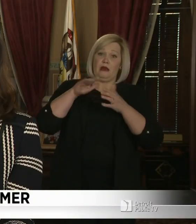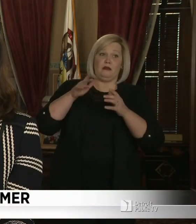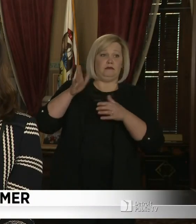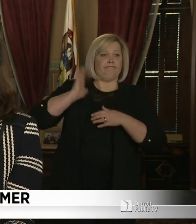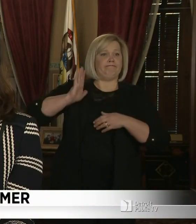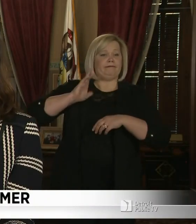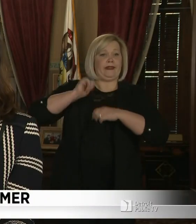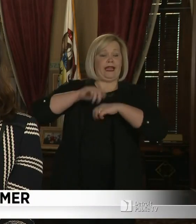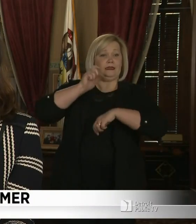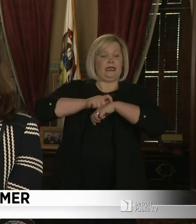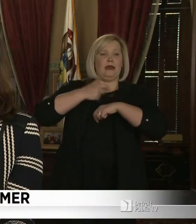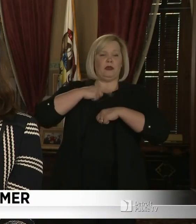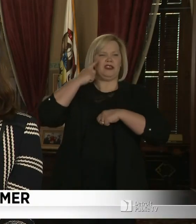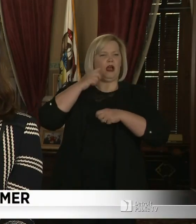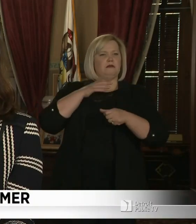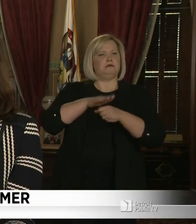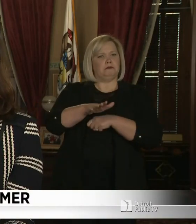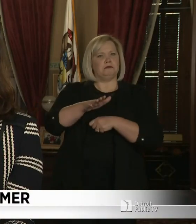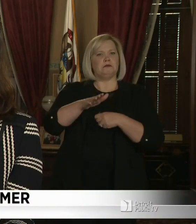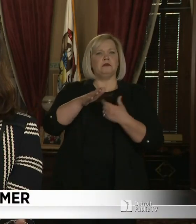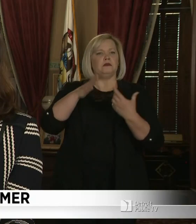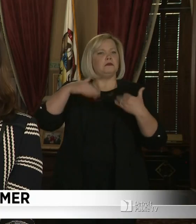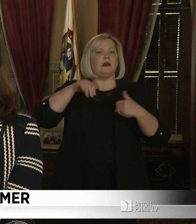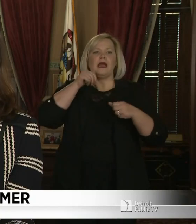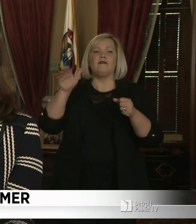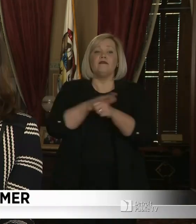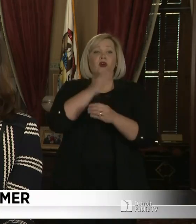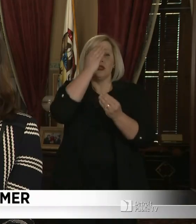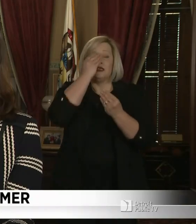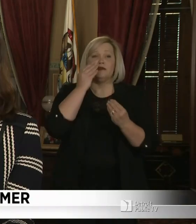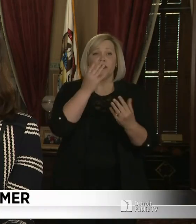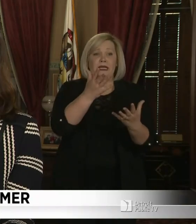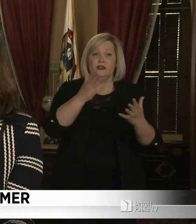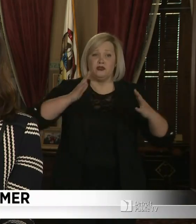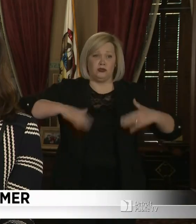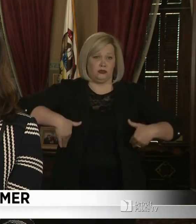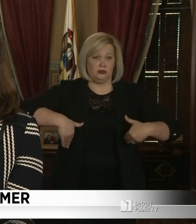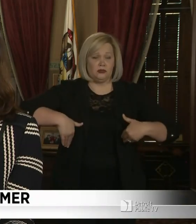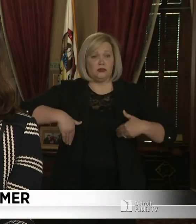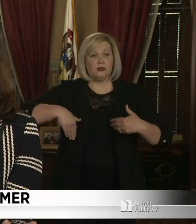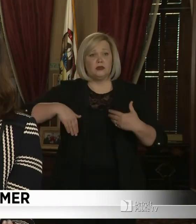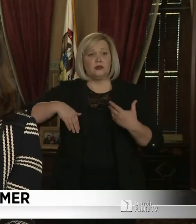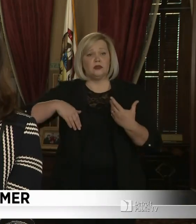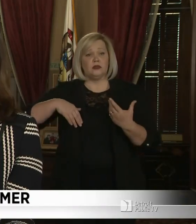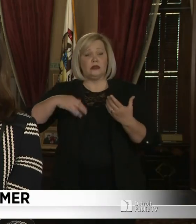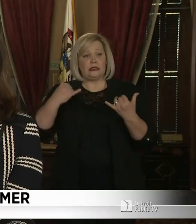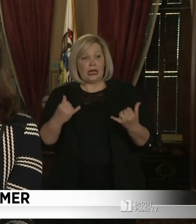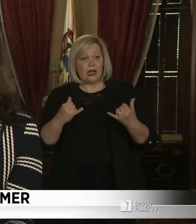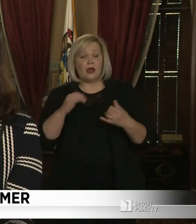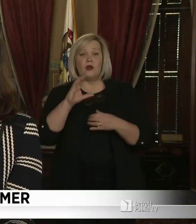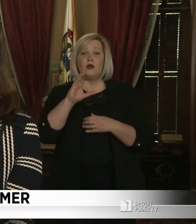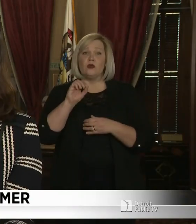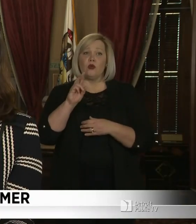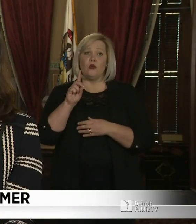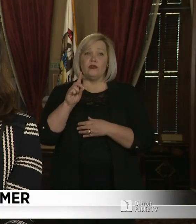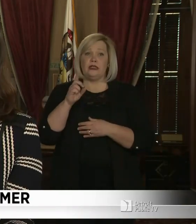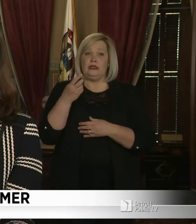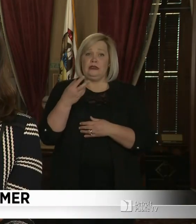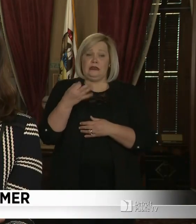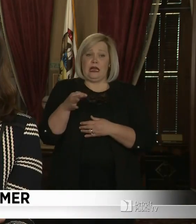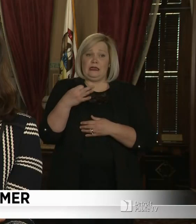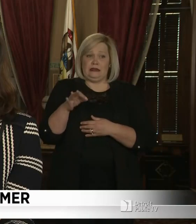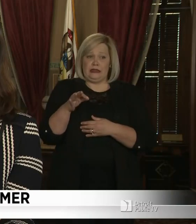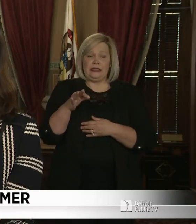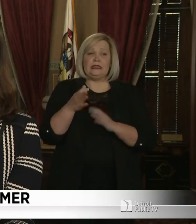uh, information facts, the, the presence of COVID-19, is becoming more known. so